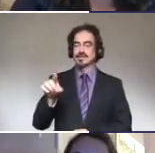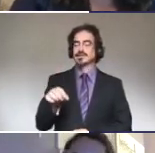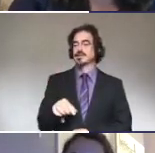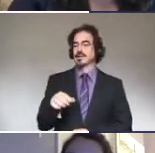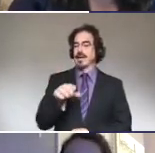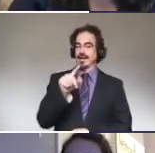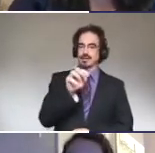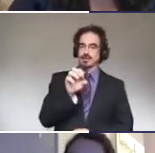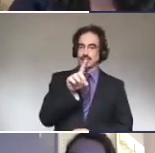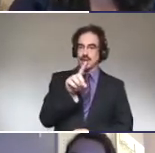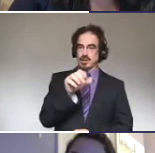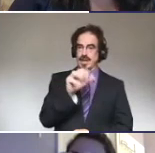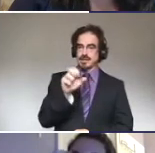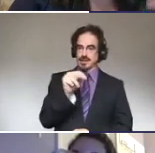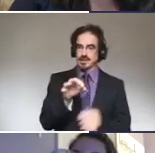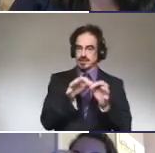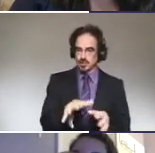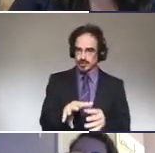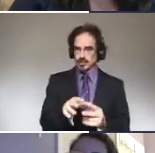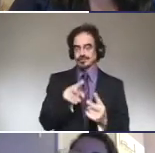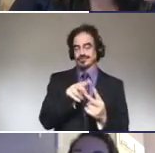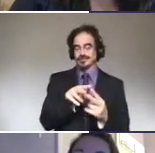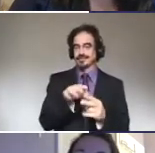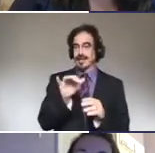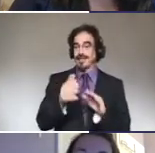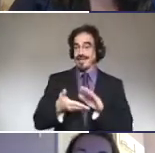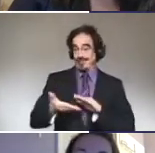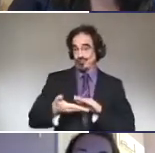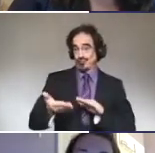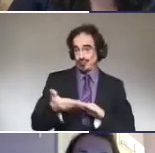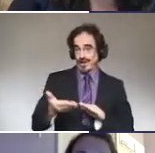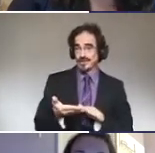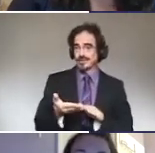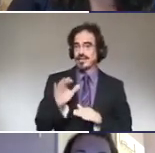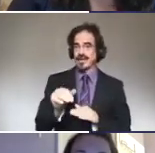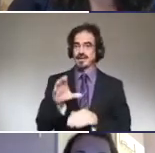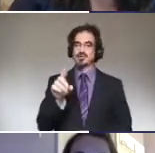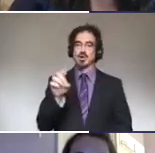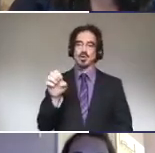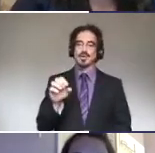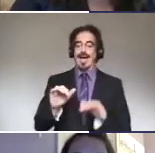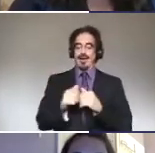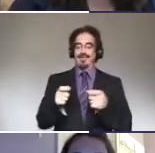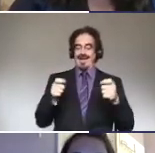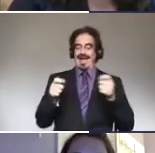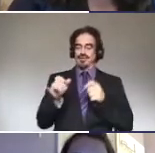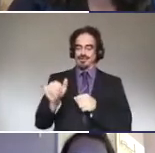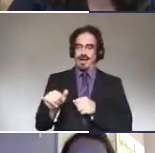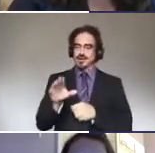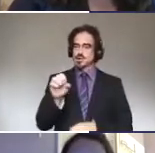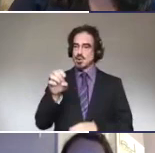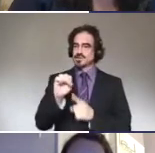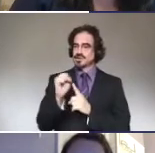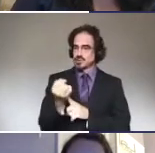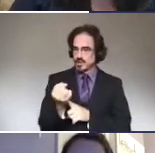Agin. And that was fascinating to see how they worked as a team to handle a human code situation. Um,